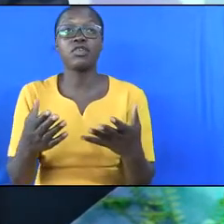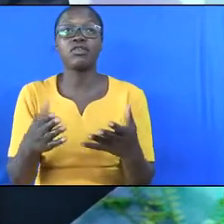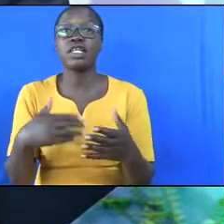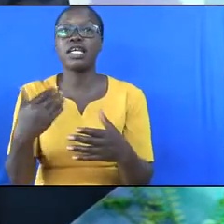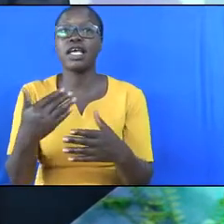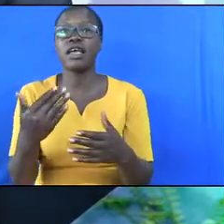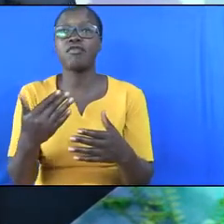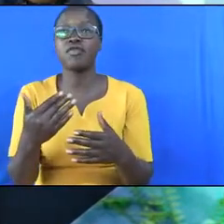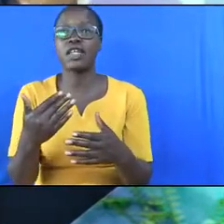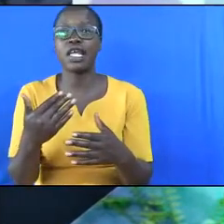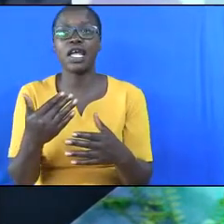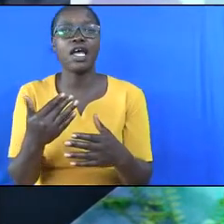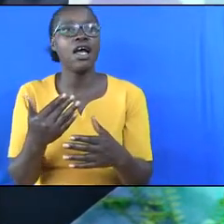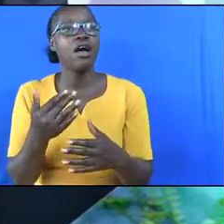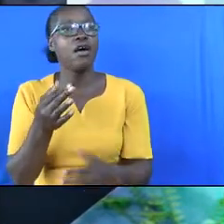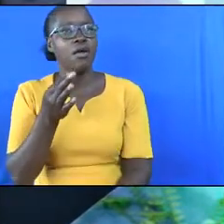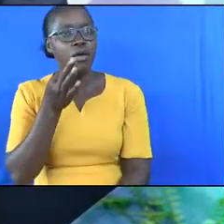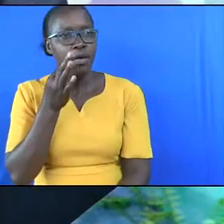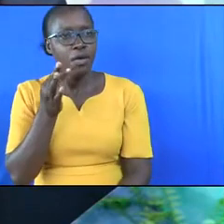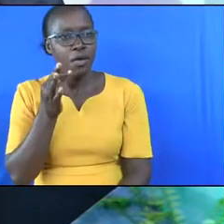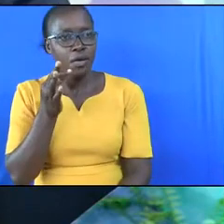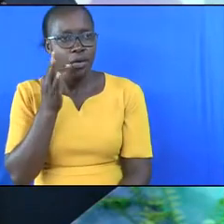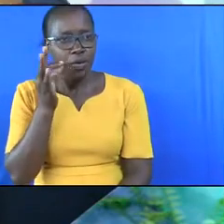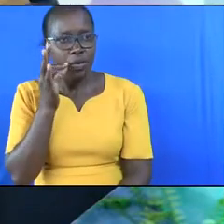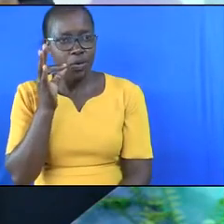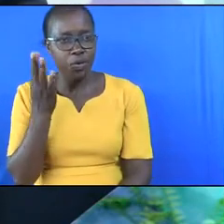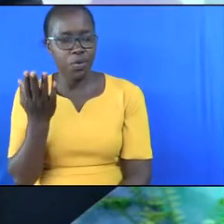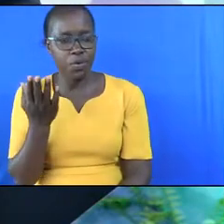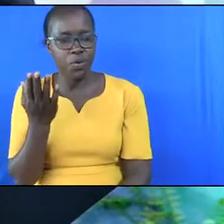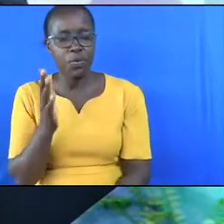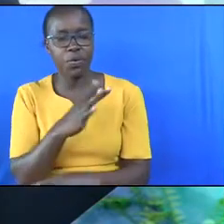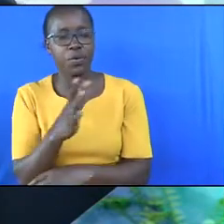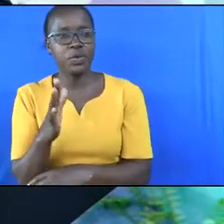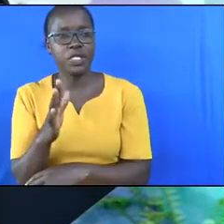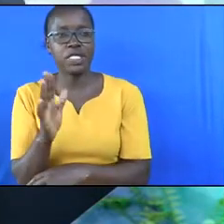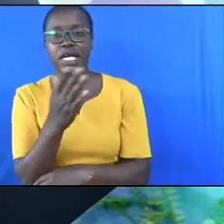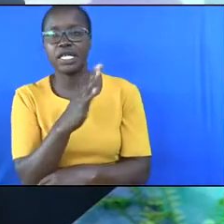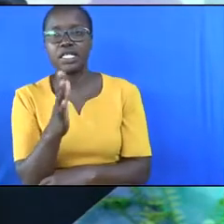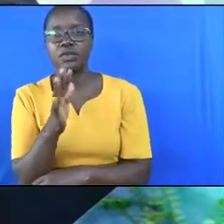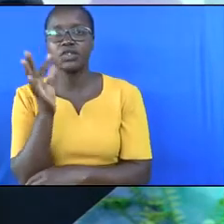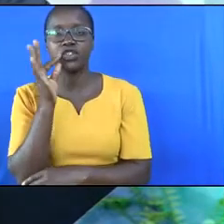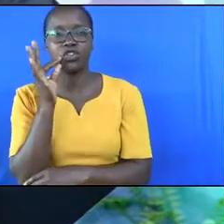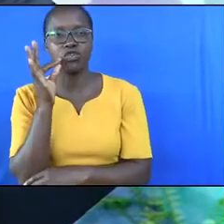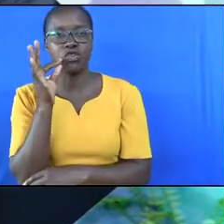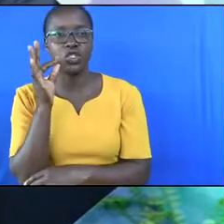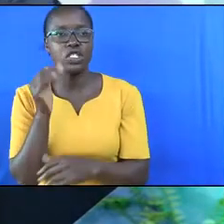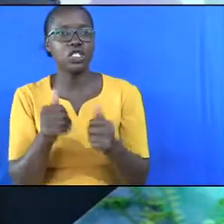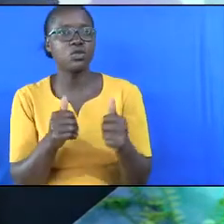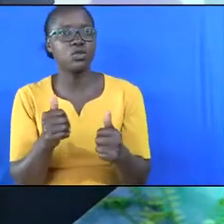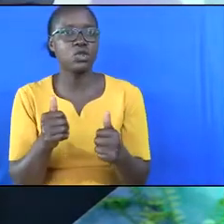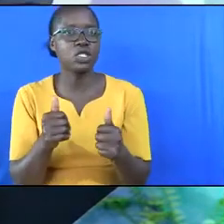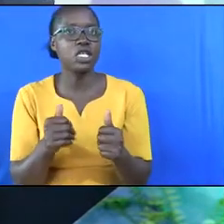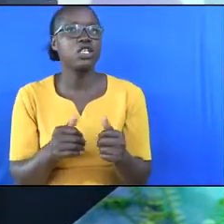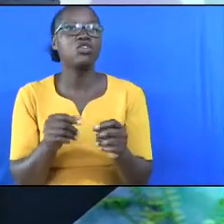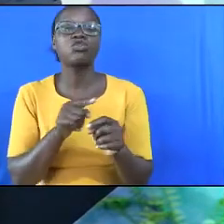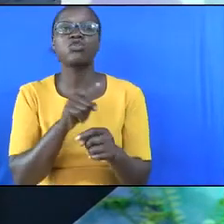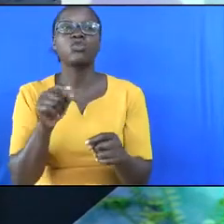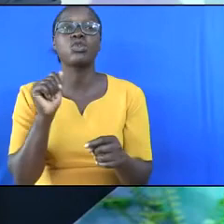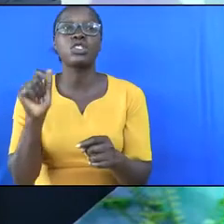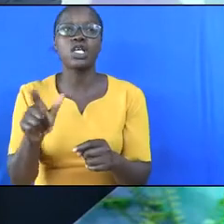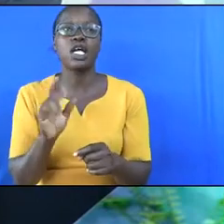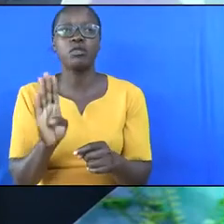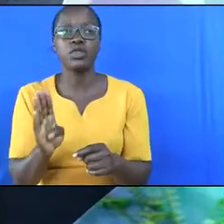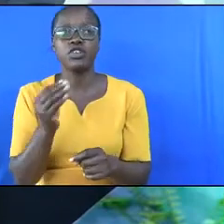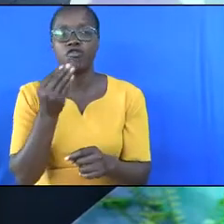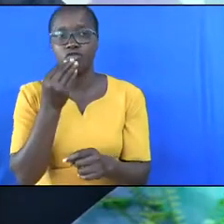herb bearing seed, which is upon the face of the earth, and every tree in which is the fruit of tree yielding seed. To you it shall be